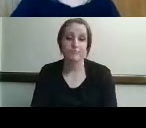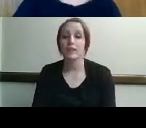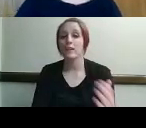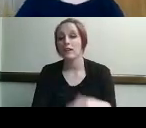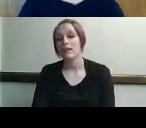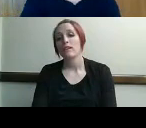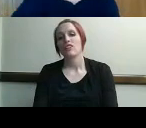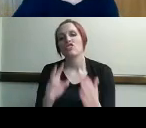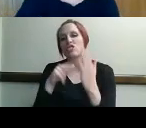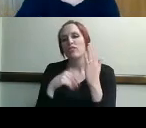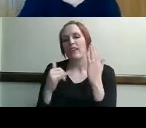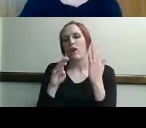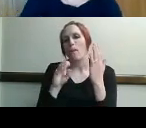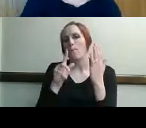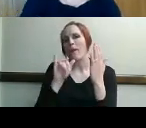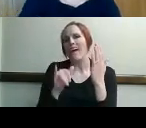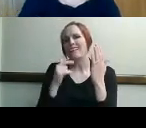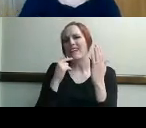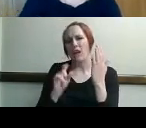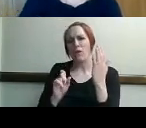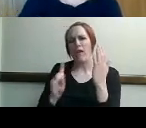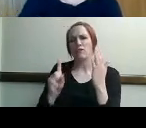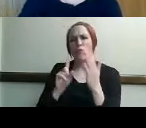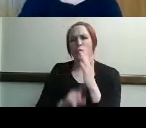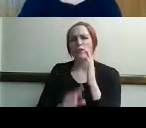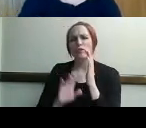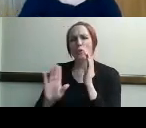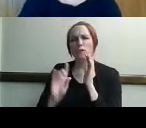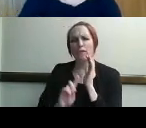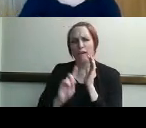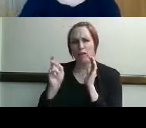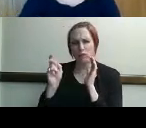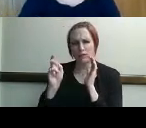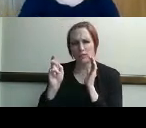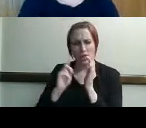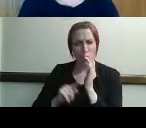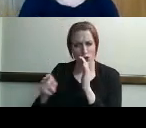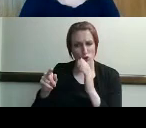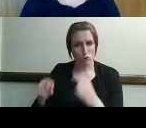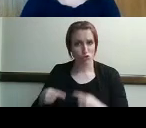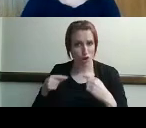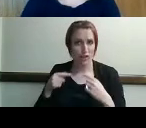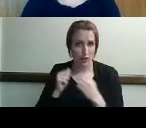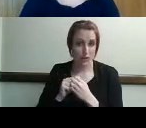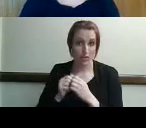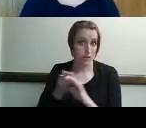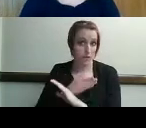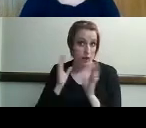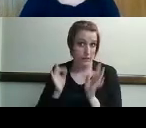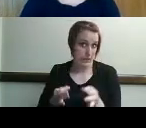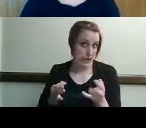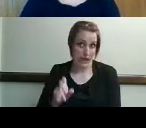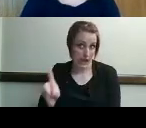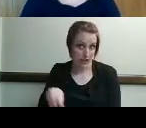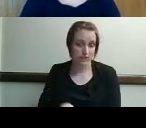the vision diagnosis is and what is he struggling with okay good questions the vision